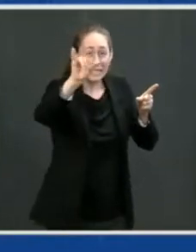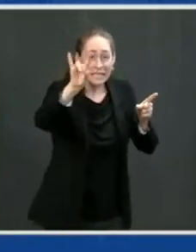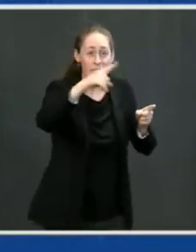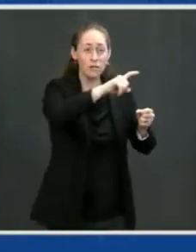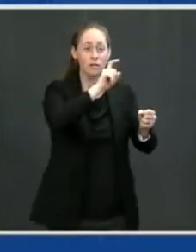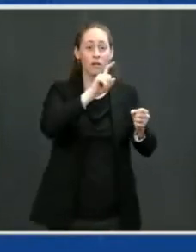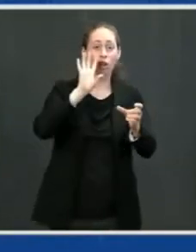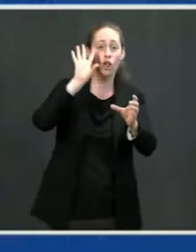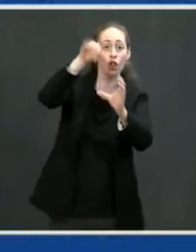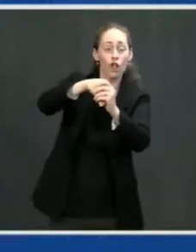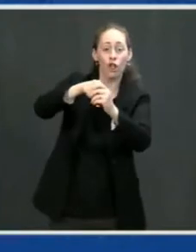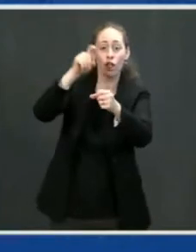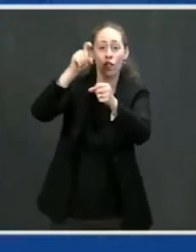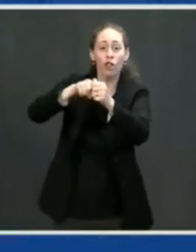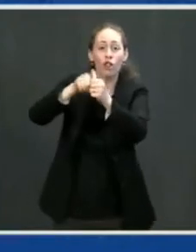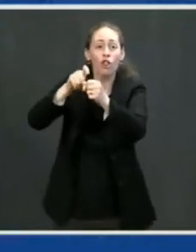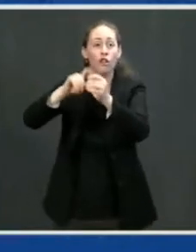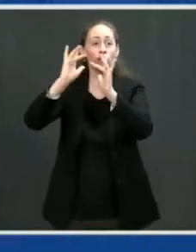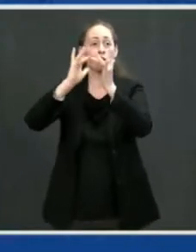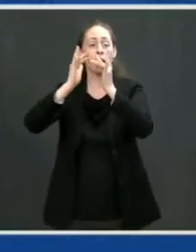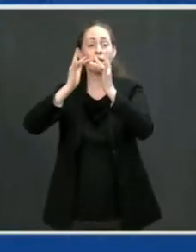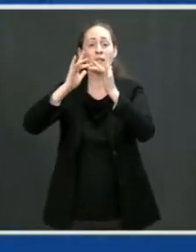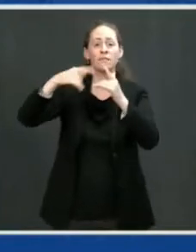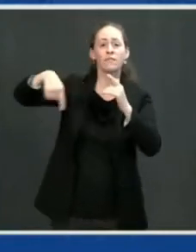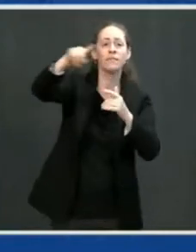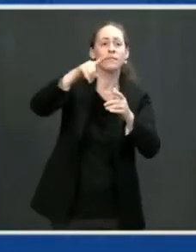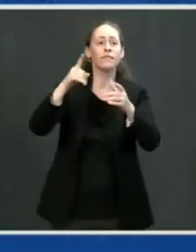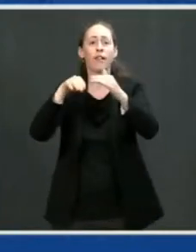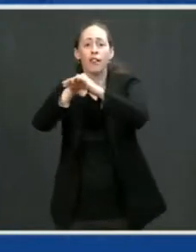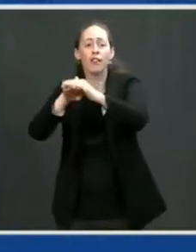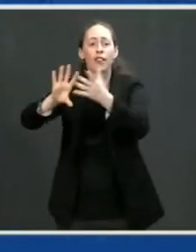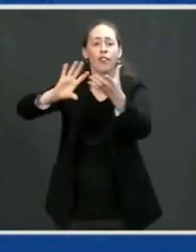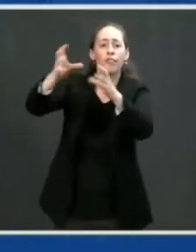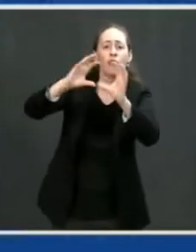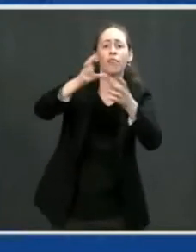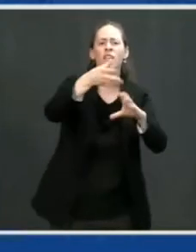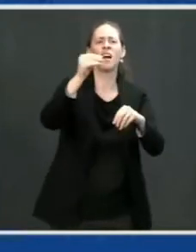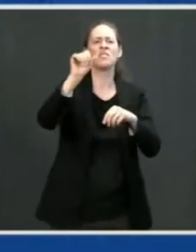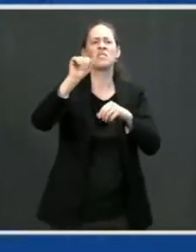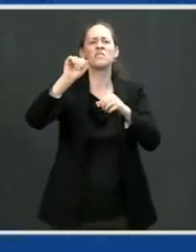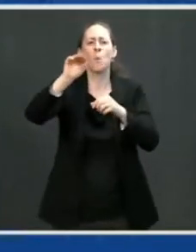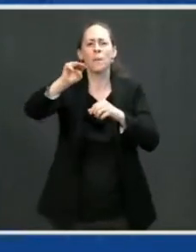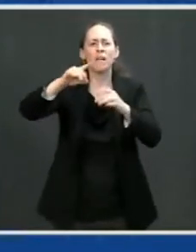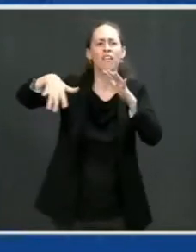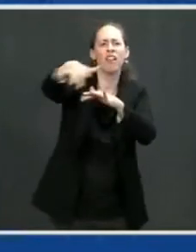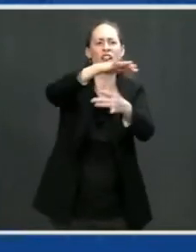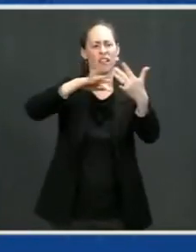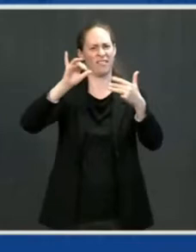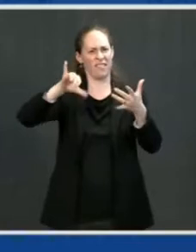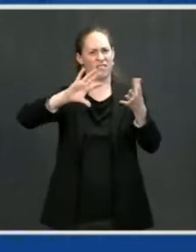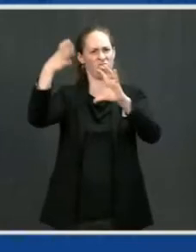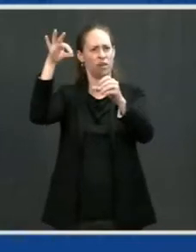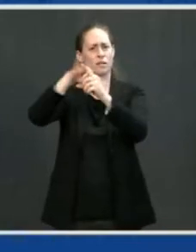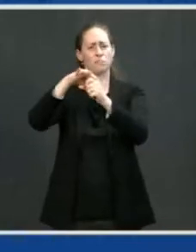and solar winds and interfering in our elections, that I would respond in kind. I urged him